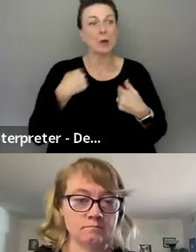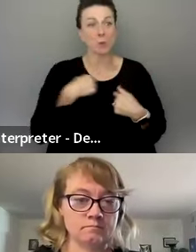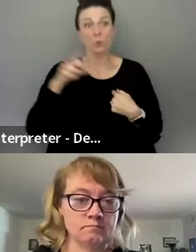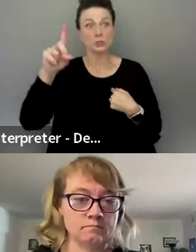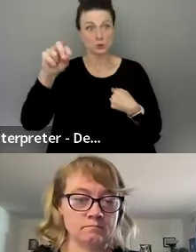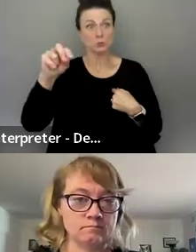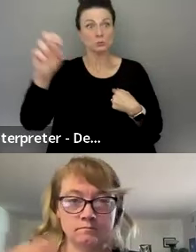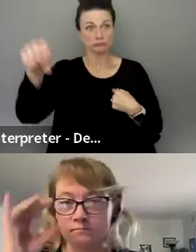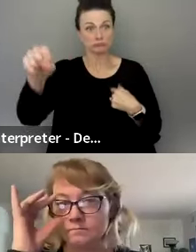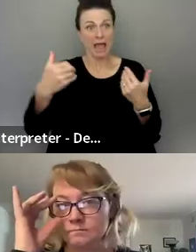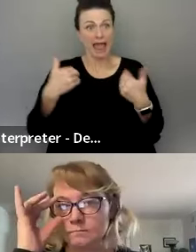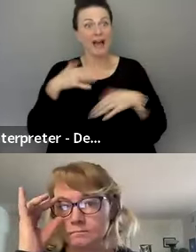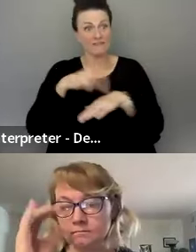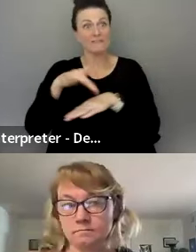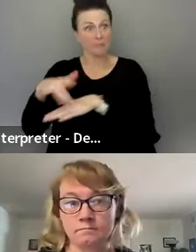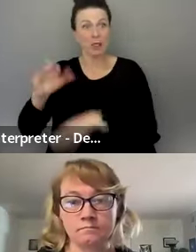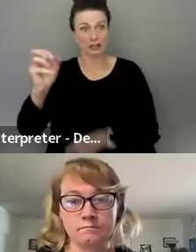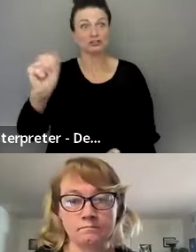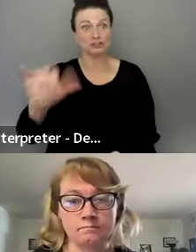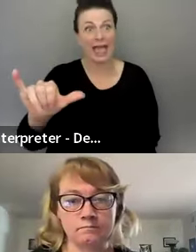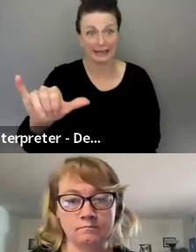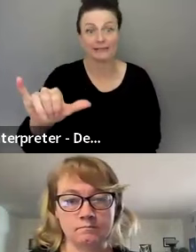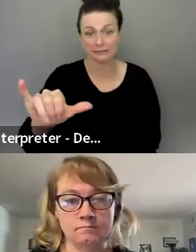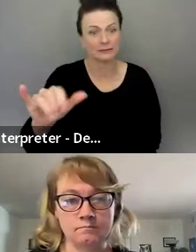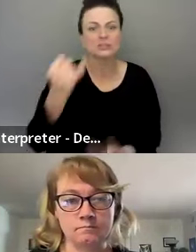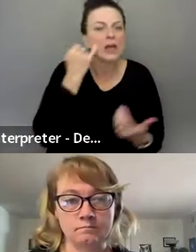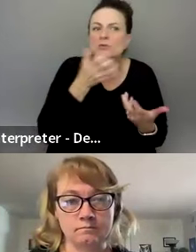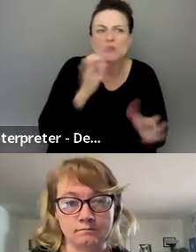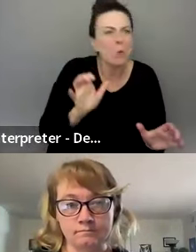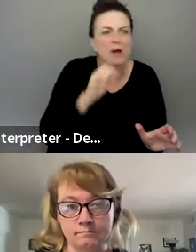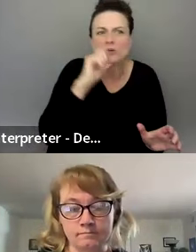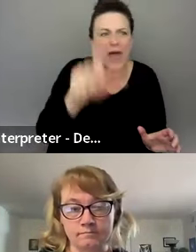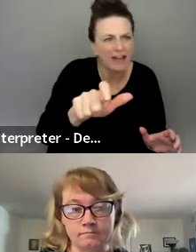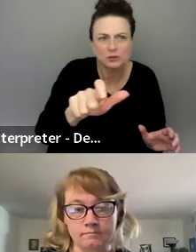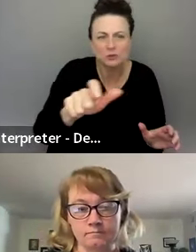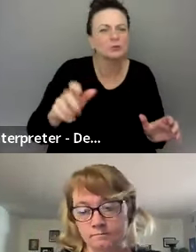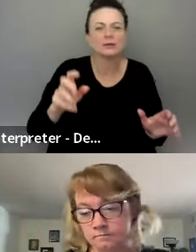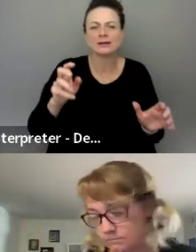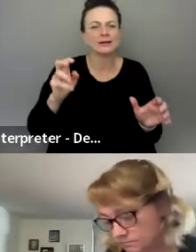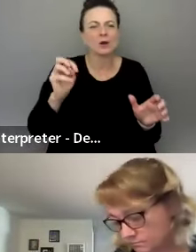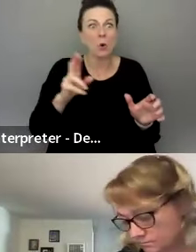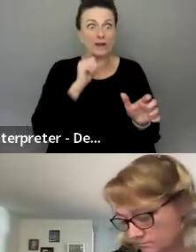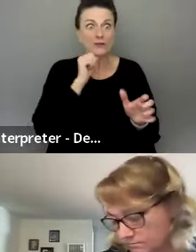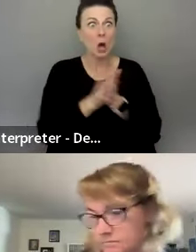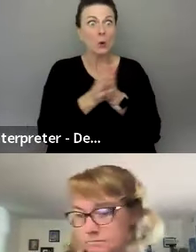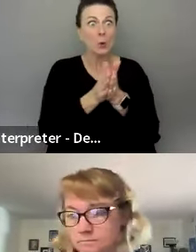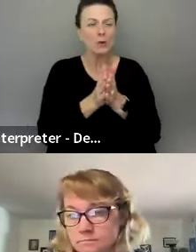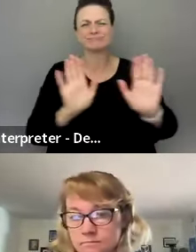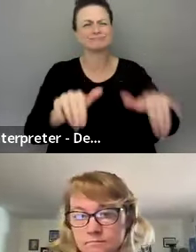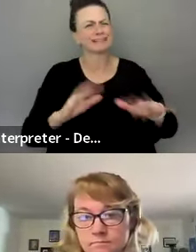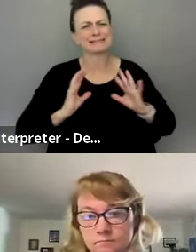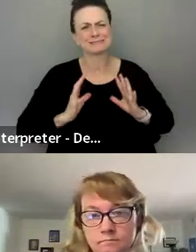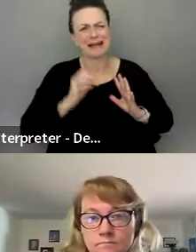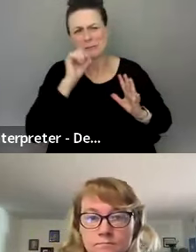have still availabilities, Jay. So, I mean, if you don't want to, or you're not like totally keen on doing that, that's